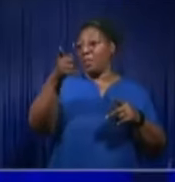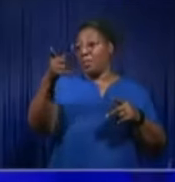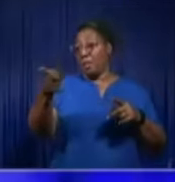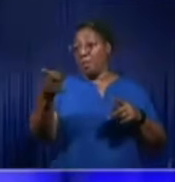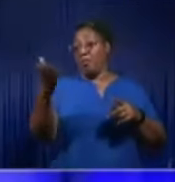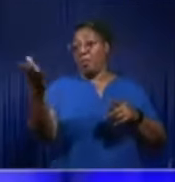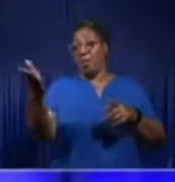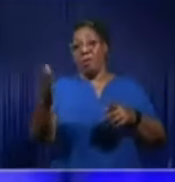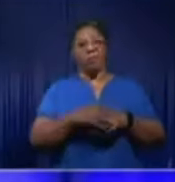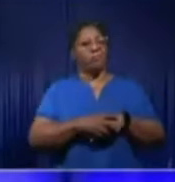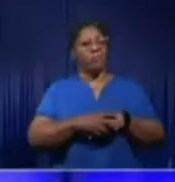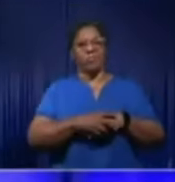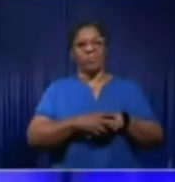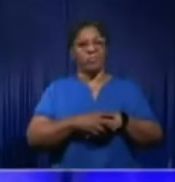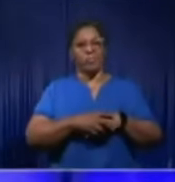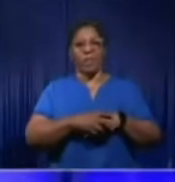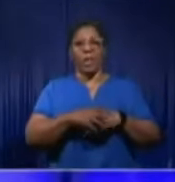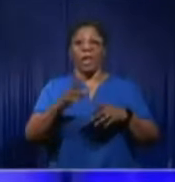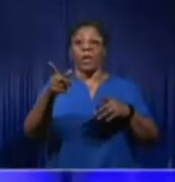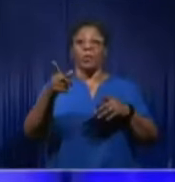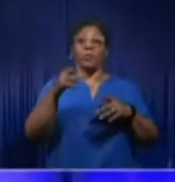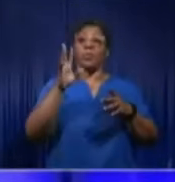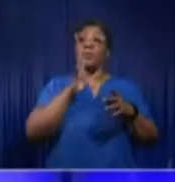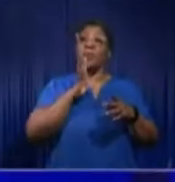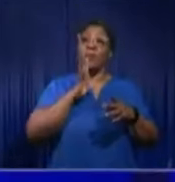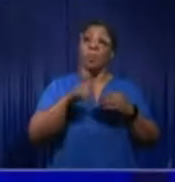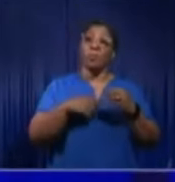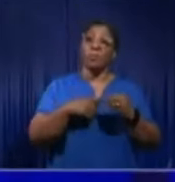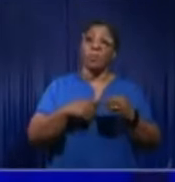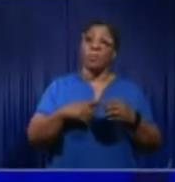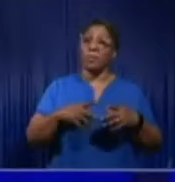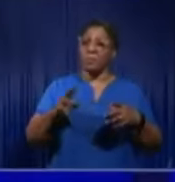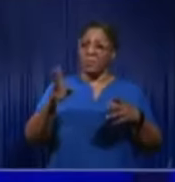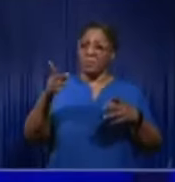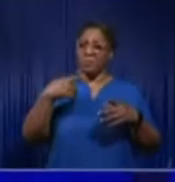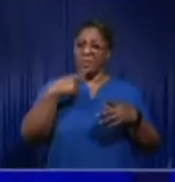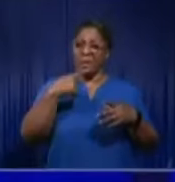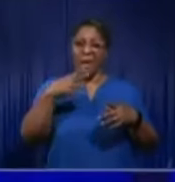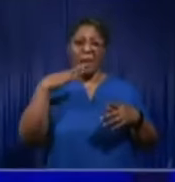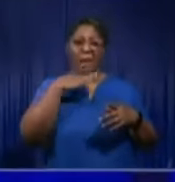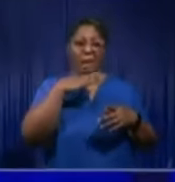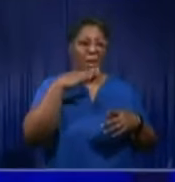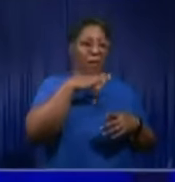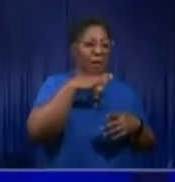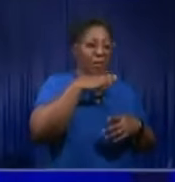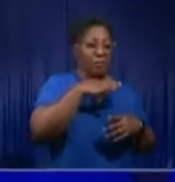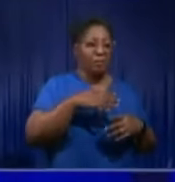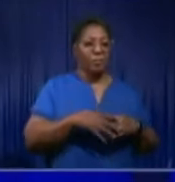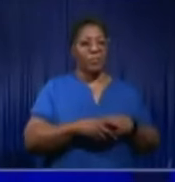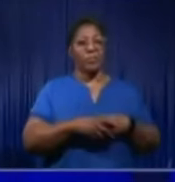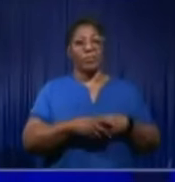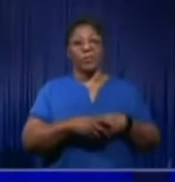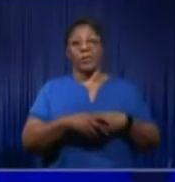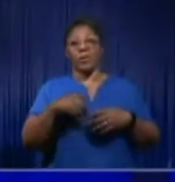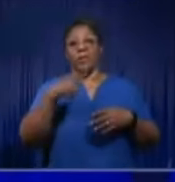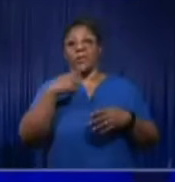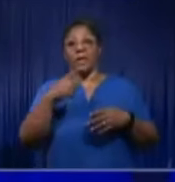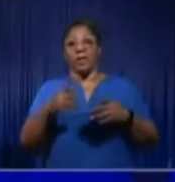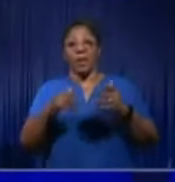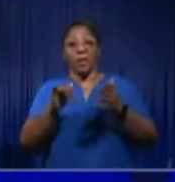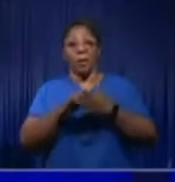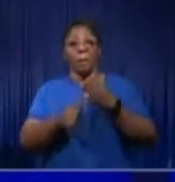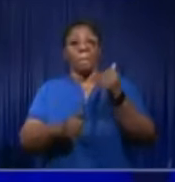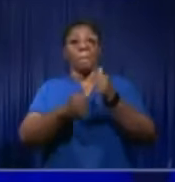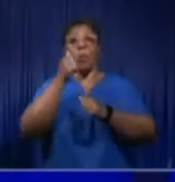talk about deception. It was my friend in the last debate. Who said that the most deceptive government was the